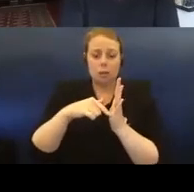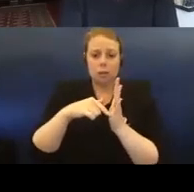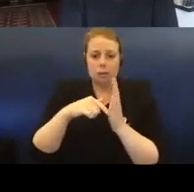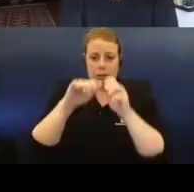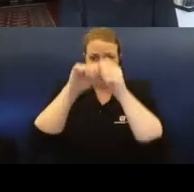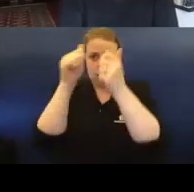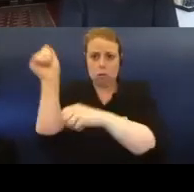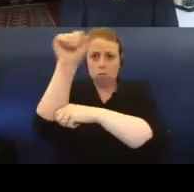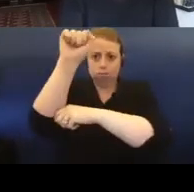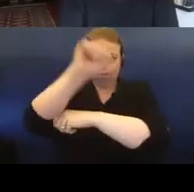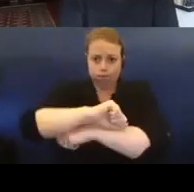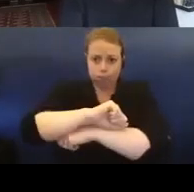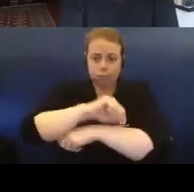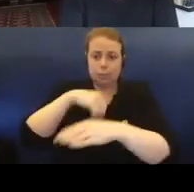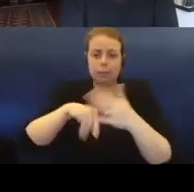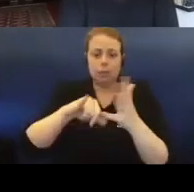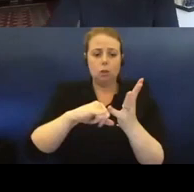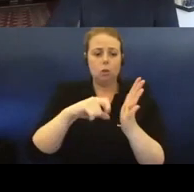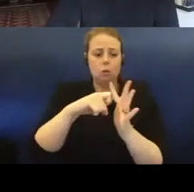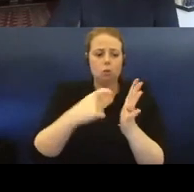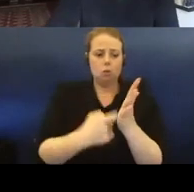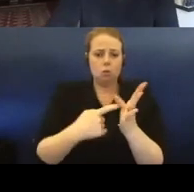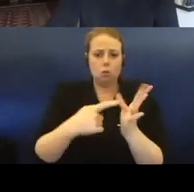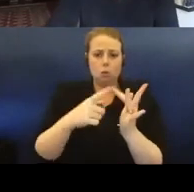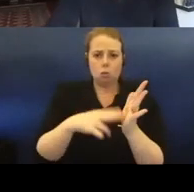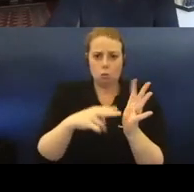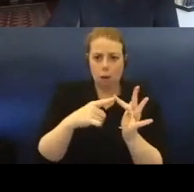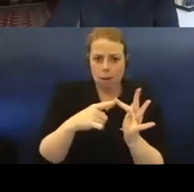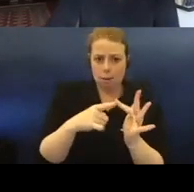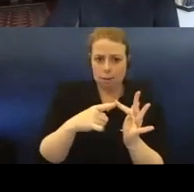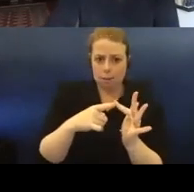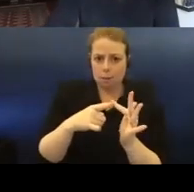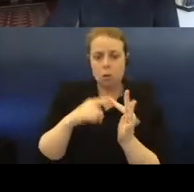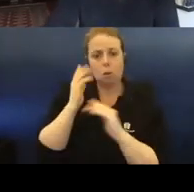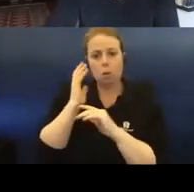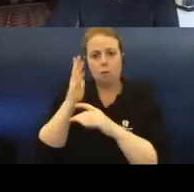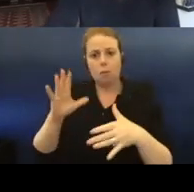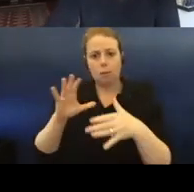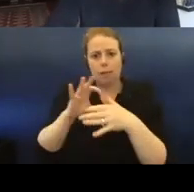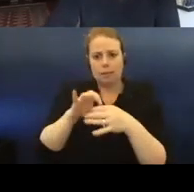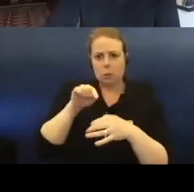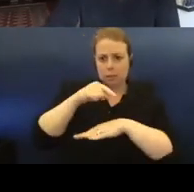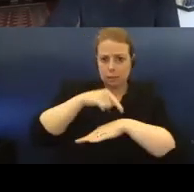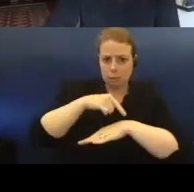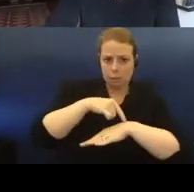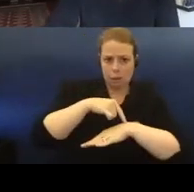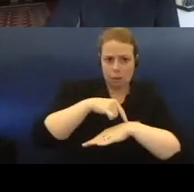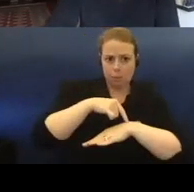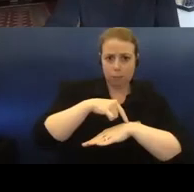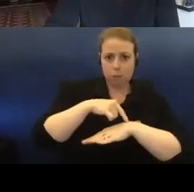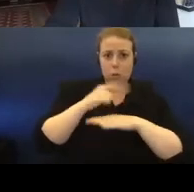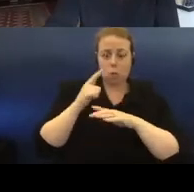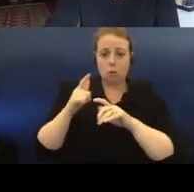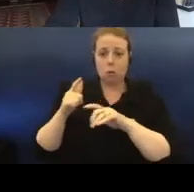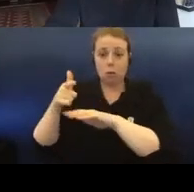reiteration of history, film speaks to this moment. In the end, the slow painting camera zooms on me